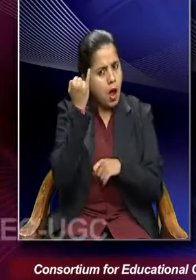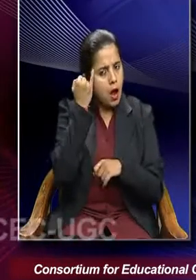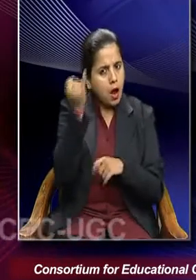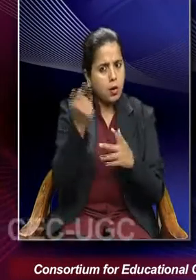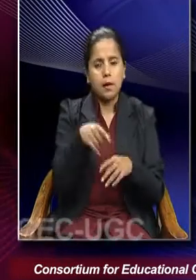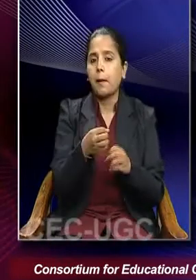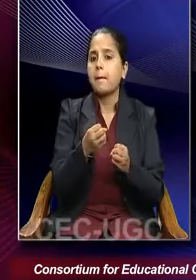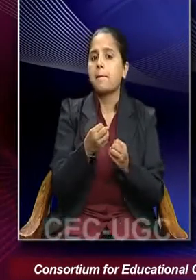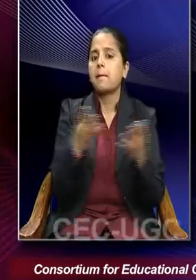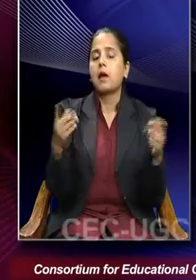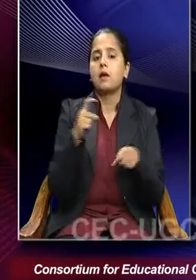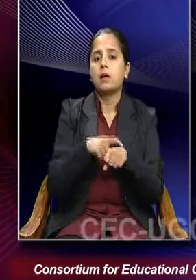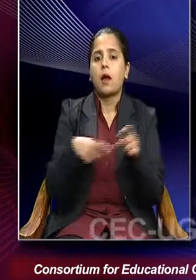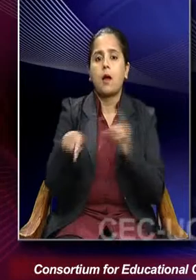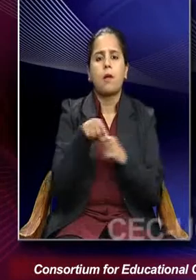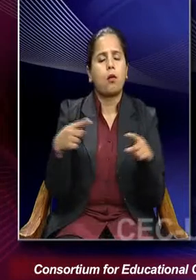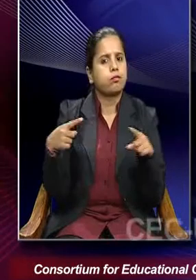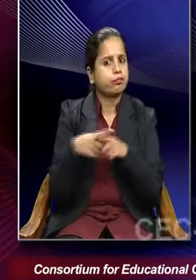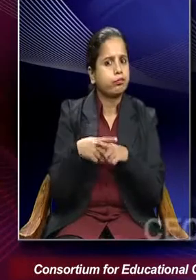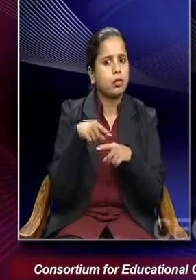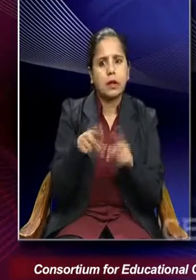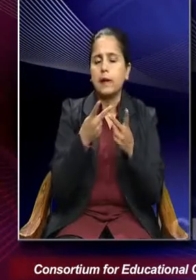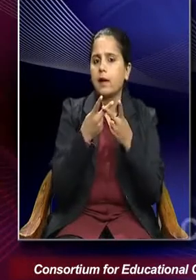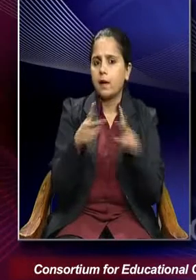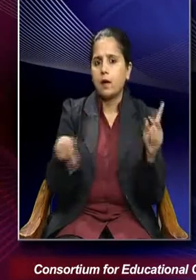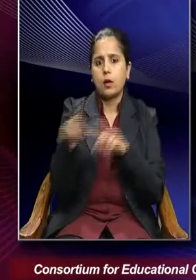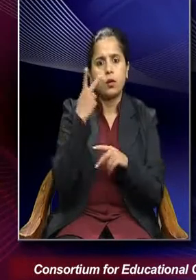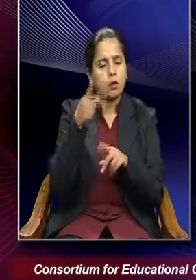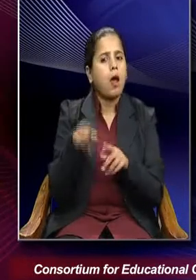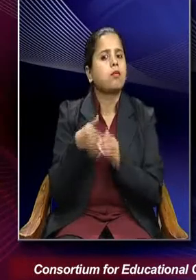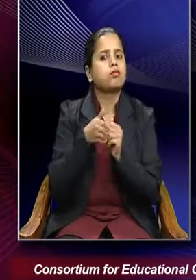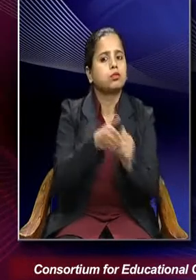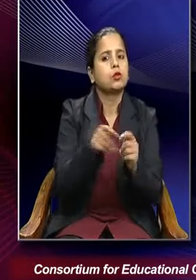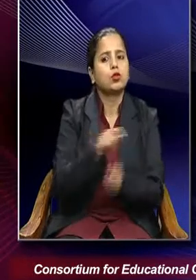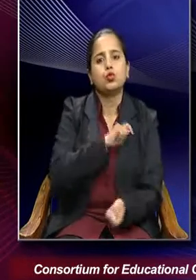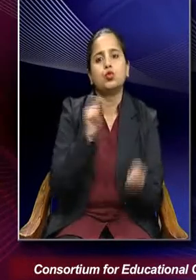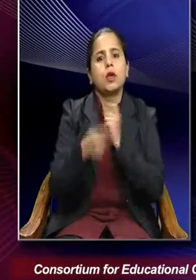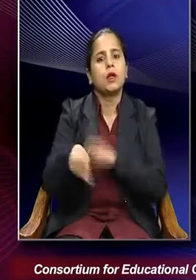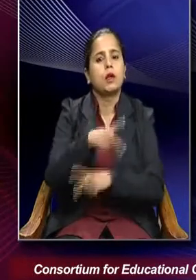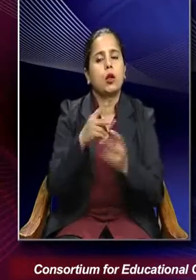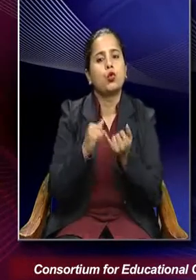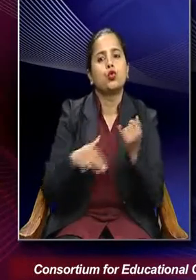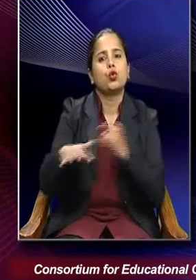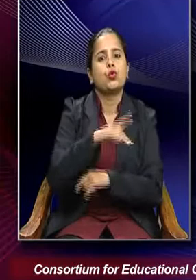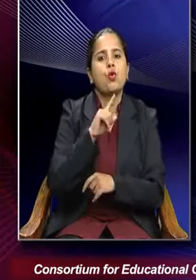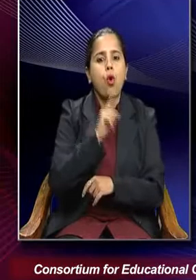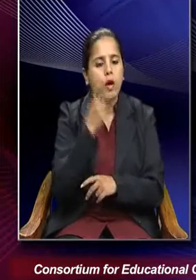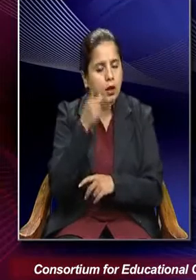many a time conflict, difference also leads to change in the social order.